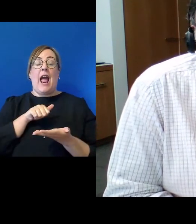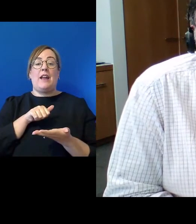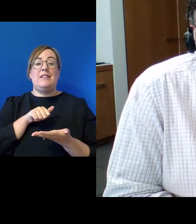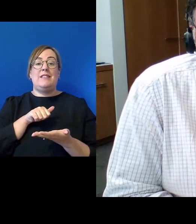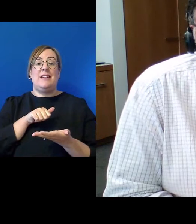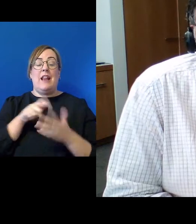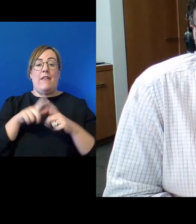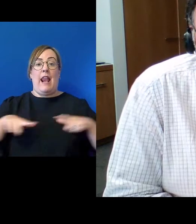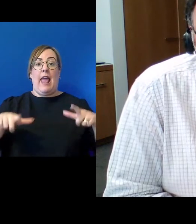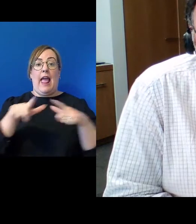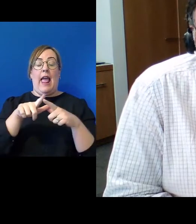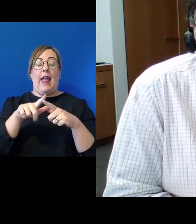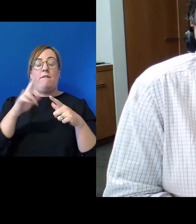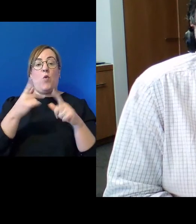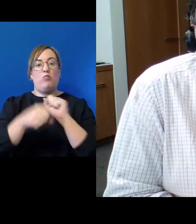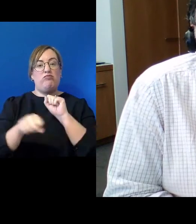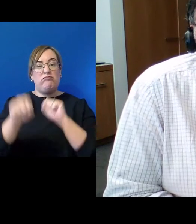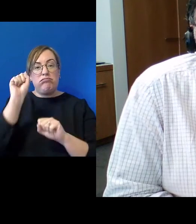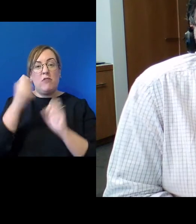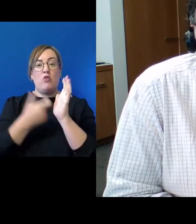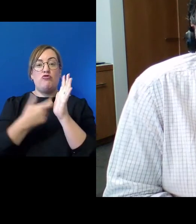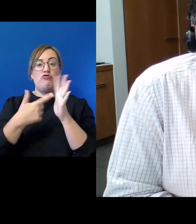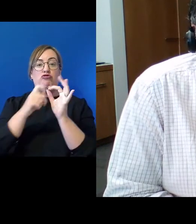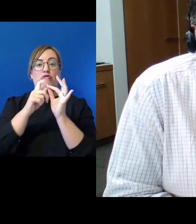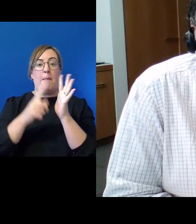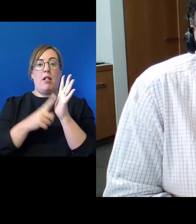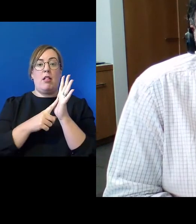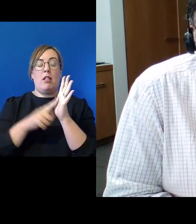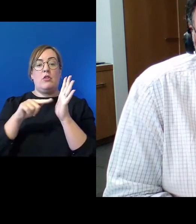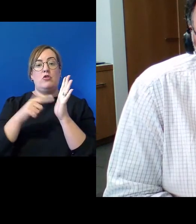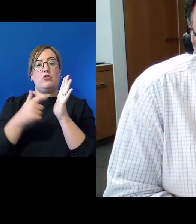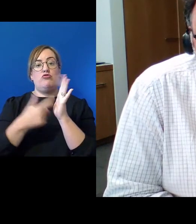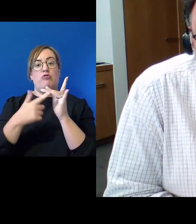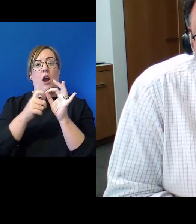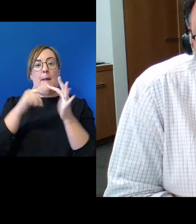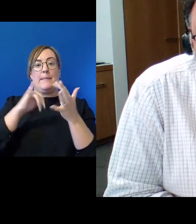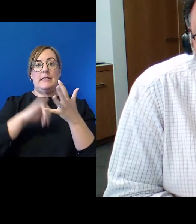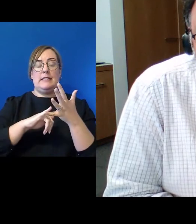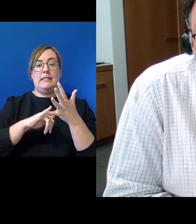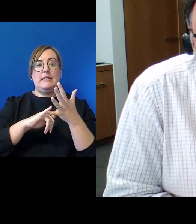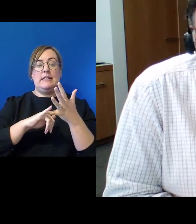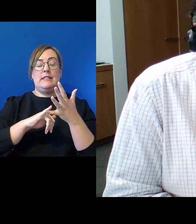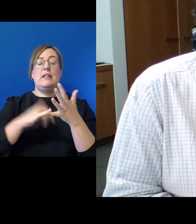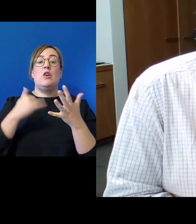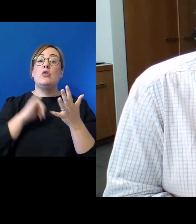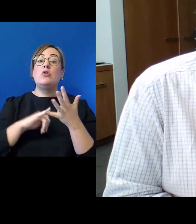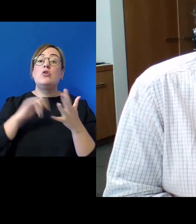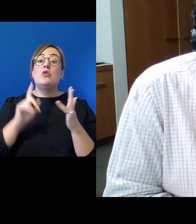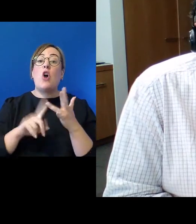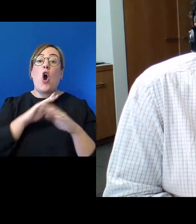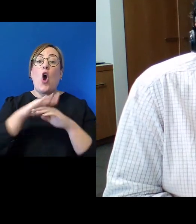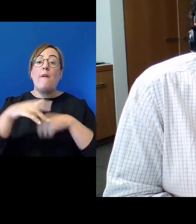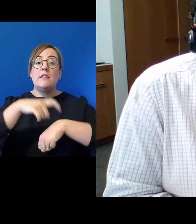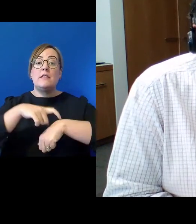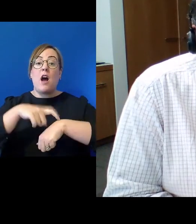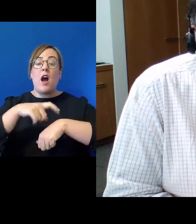and the individualization of all titles that remained. So over a period of